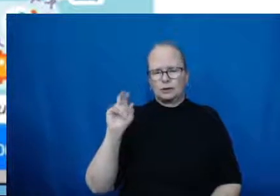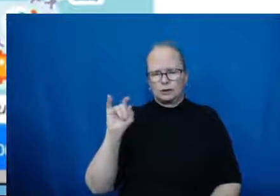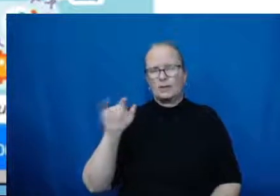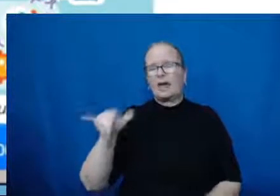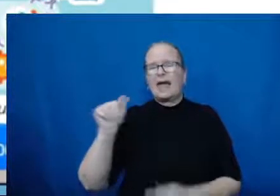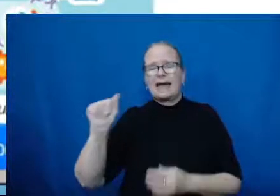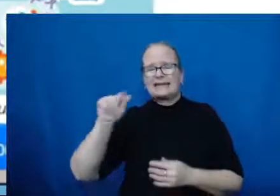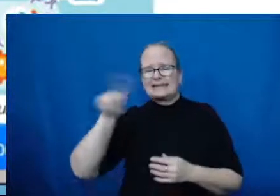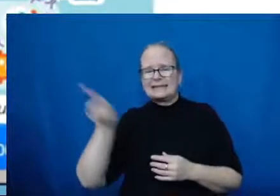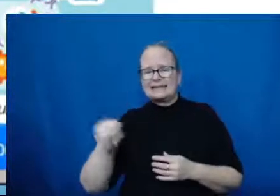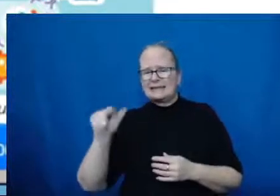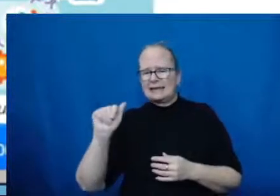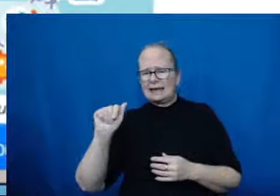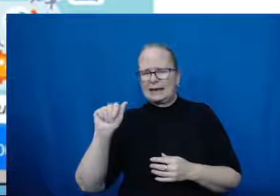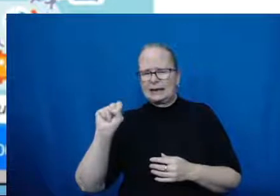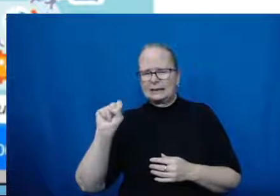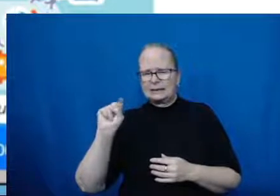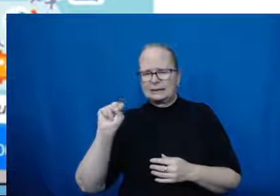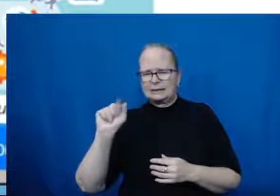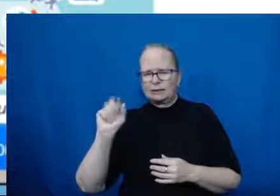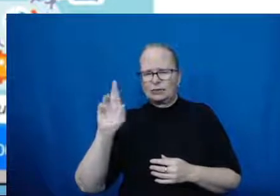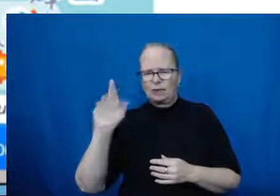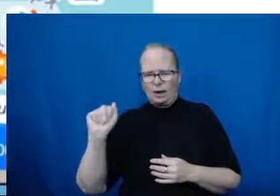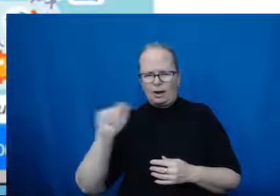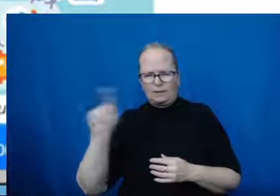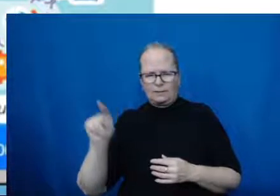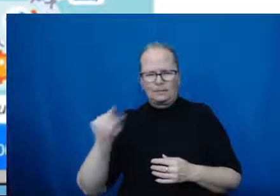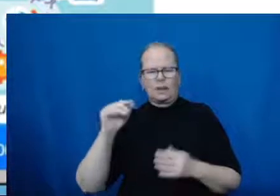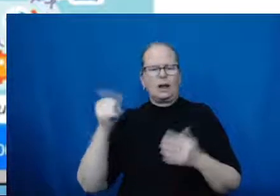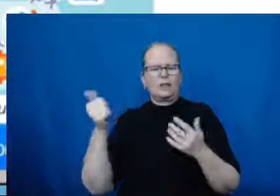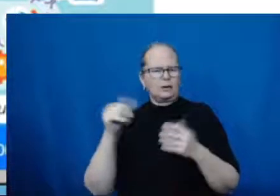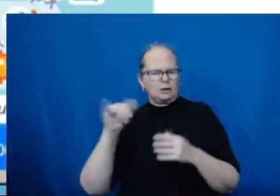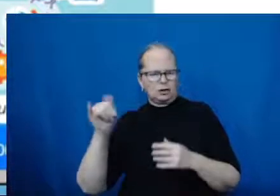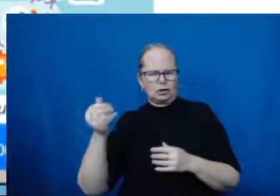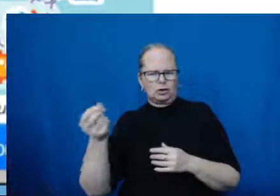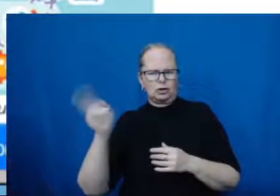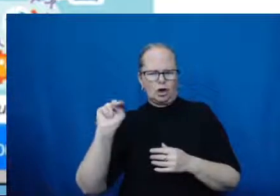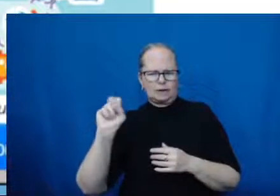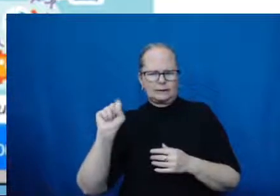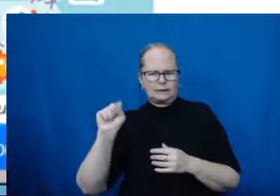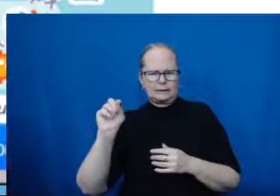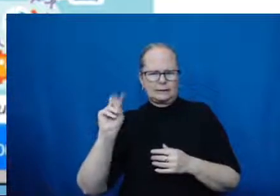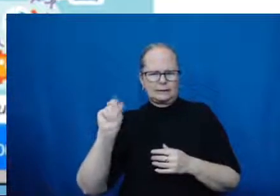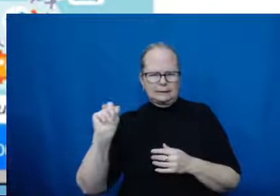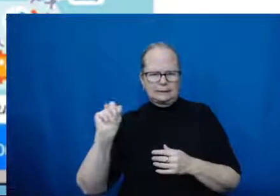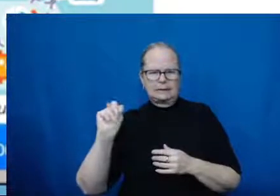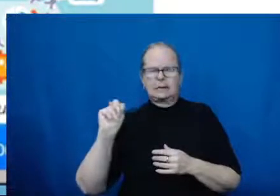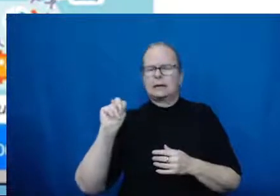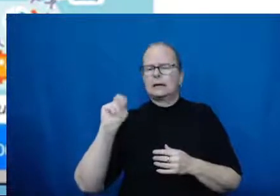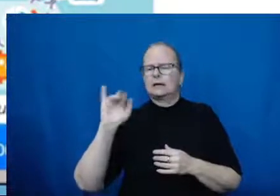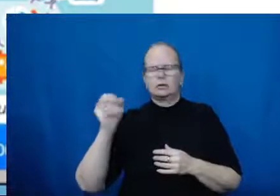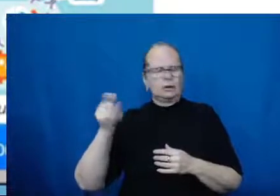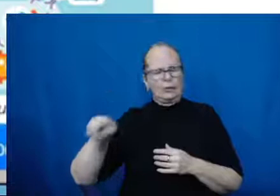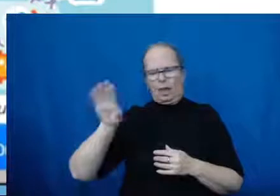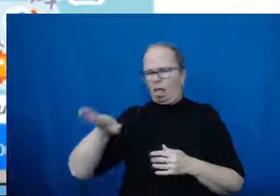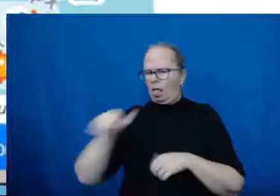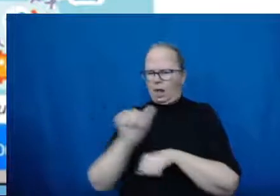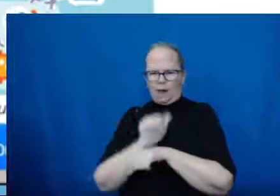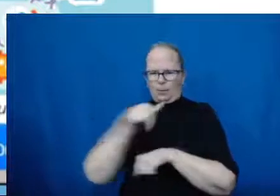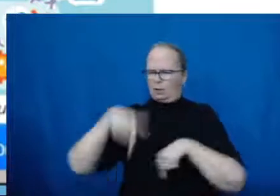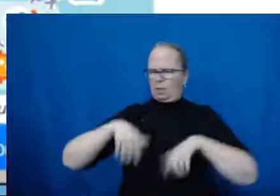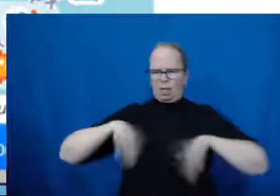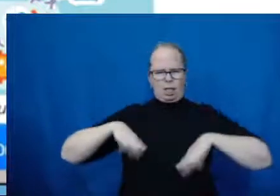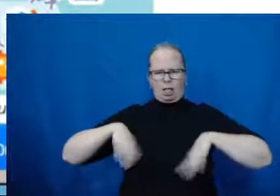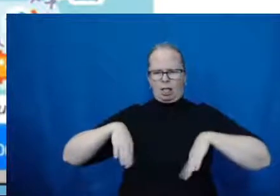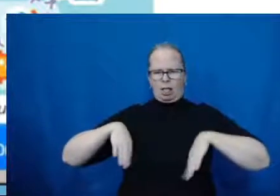The mRNA vaccines contain material from the virus that causes COVID-19. So essentially, that gives